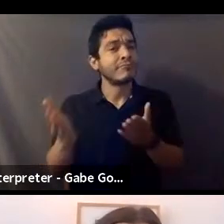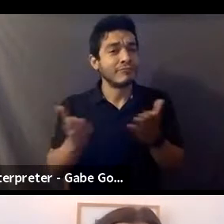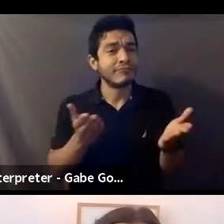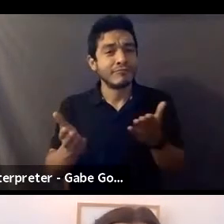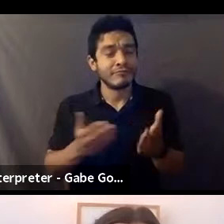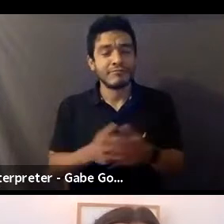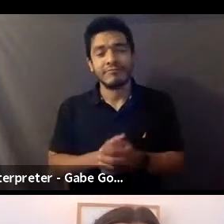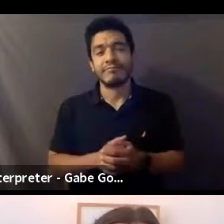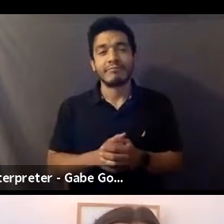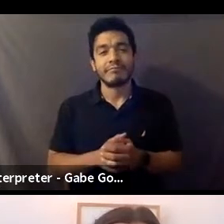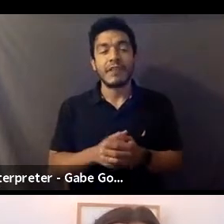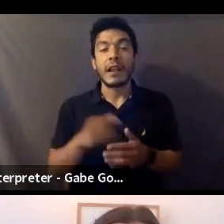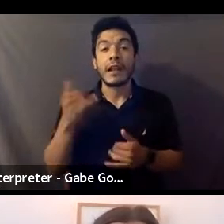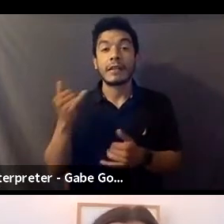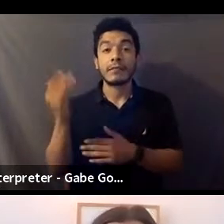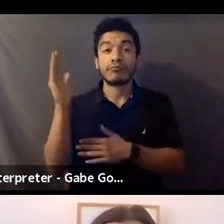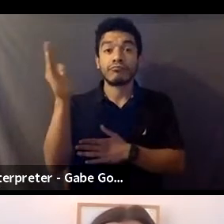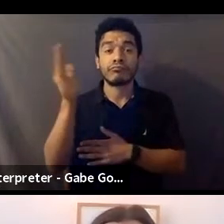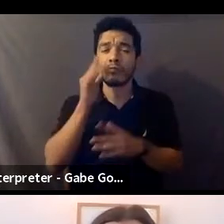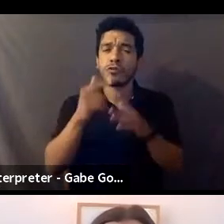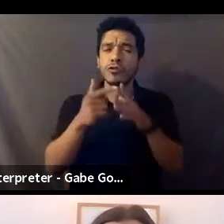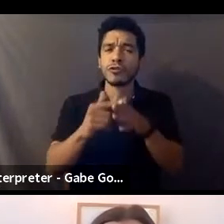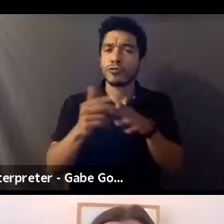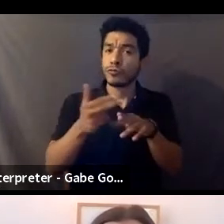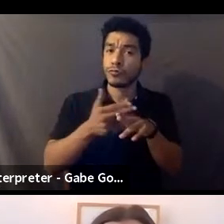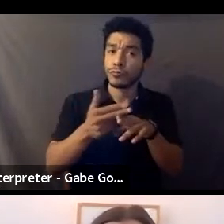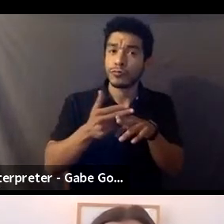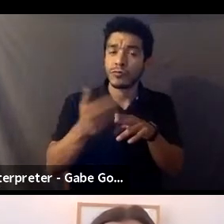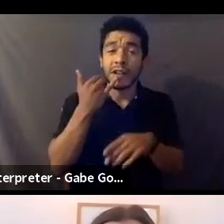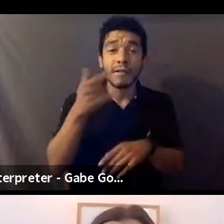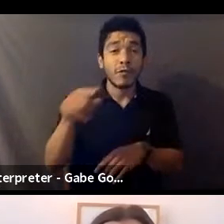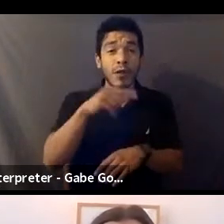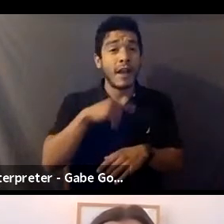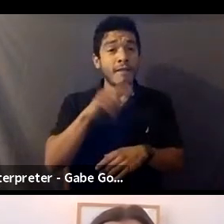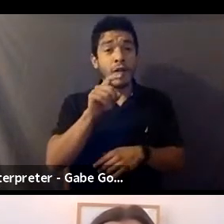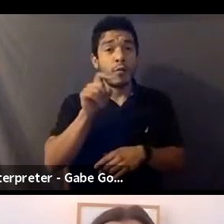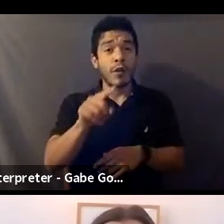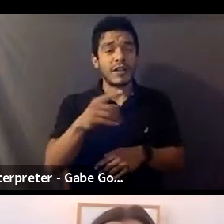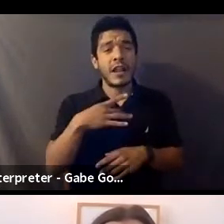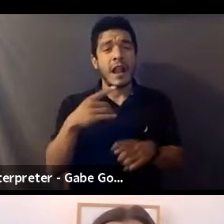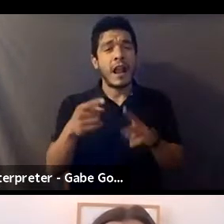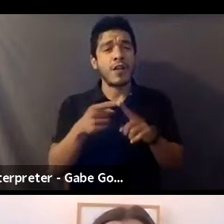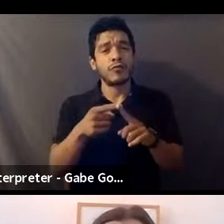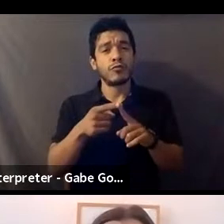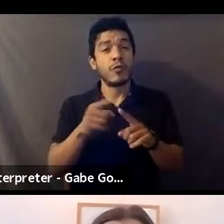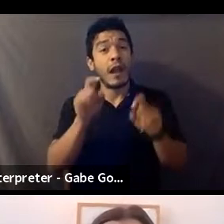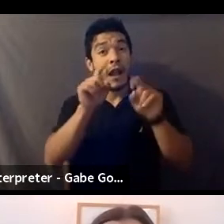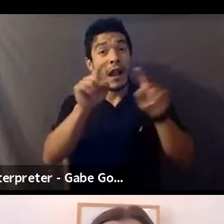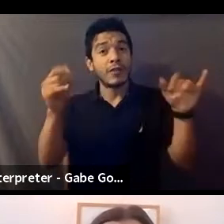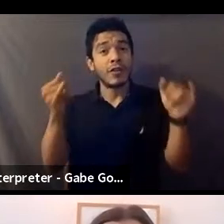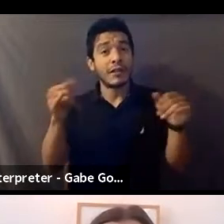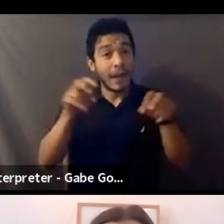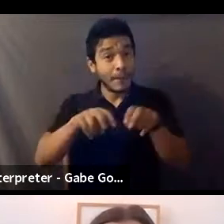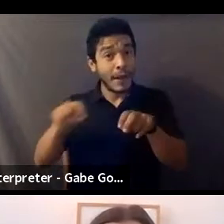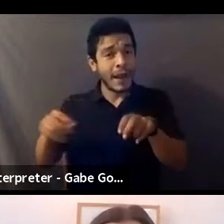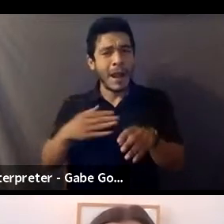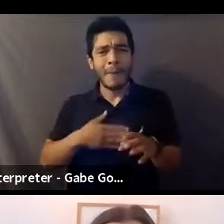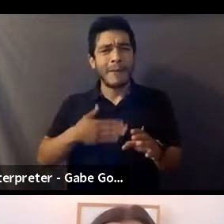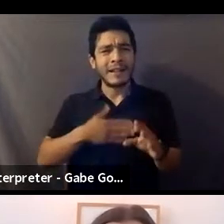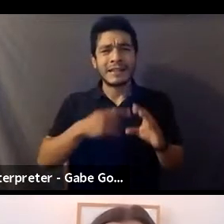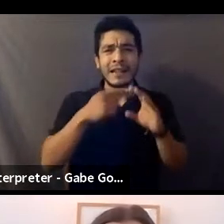The presentation will begin momentarily. If you have questions that you'd like to direct to today's guests, please email